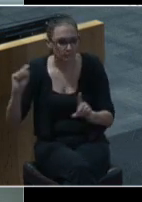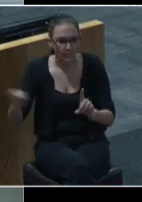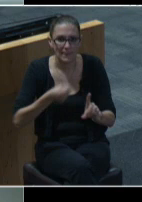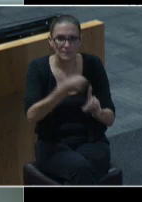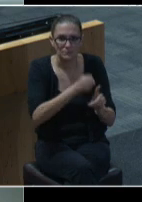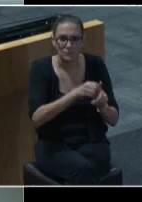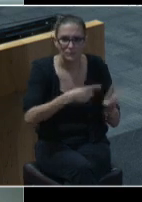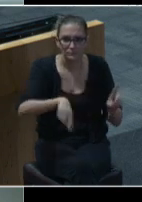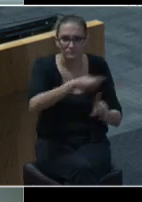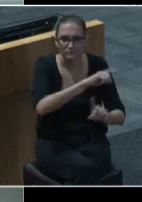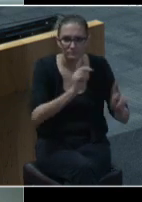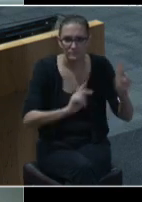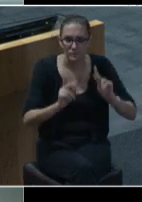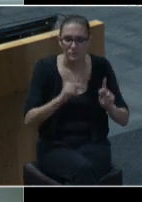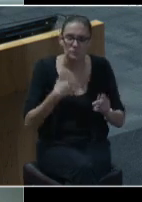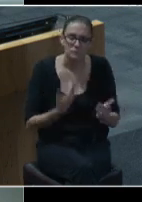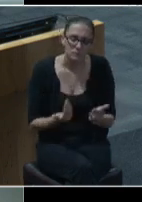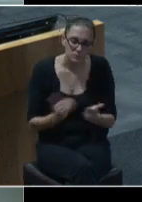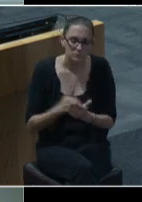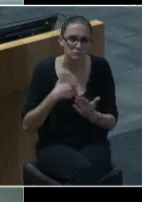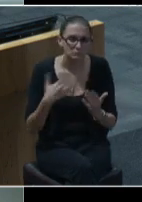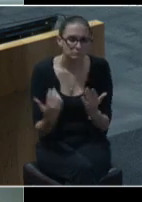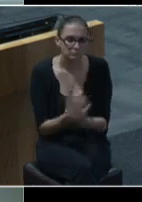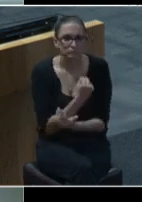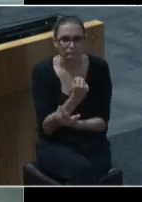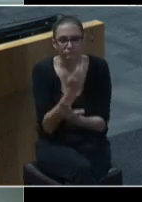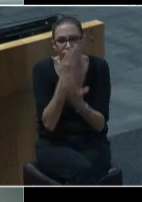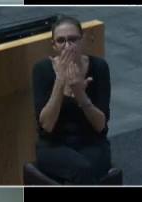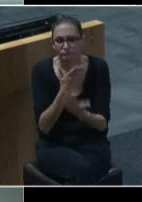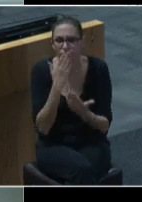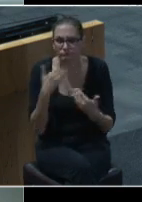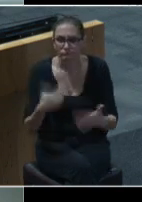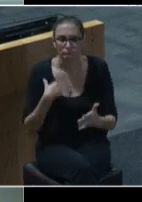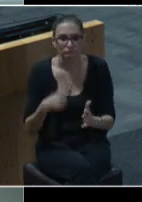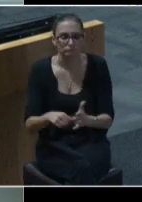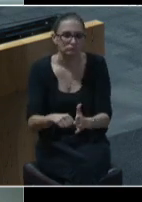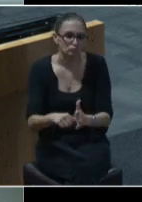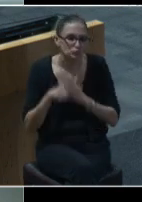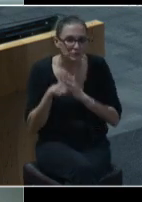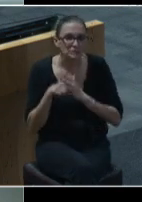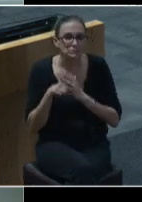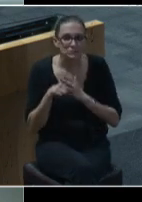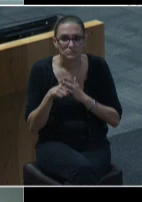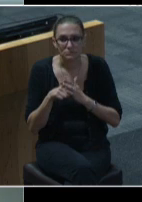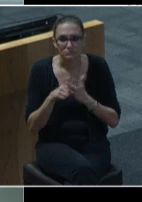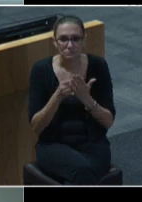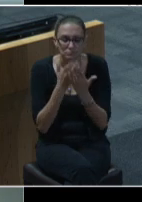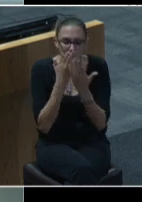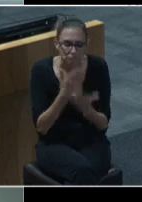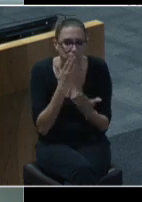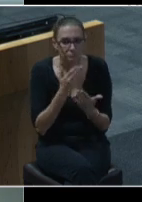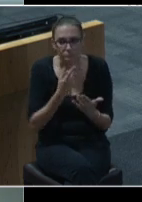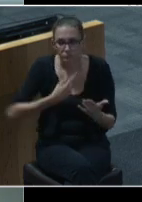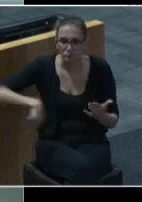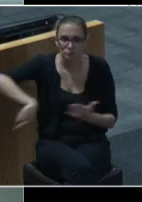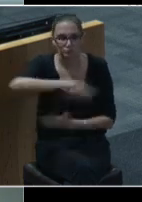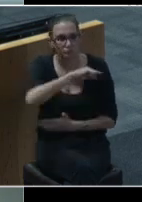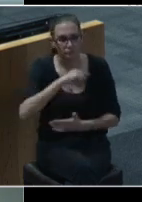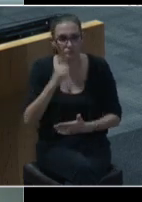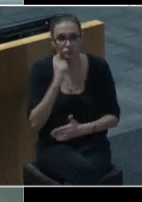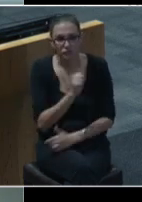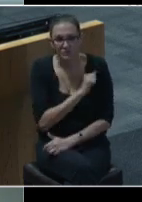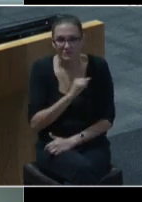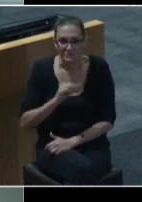i want to again take a moment to express how impressed and grateful we all are for the staff